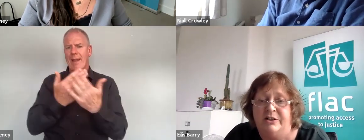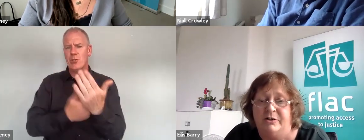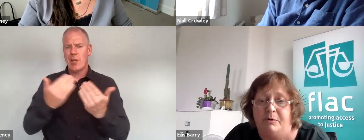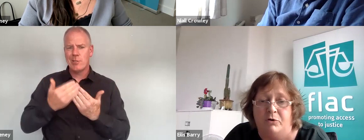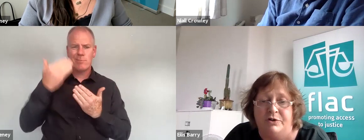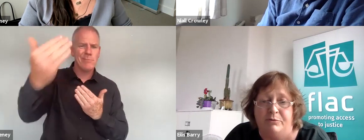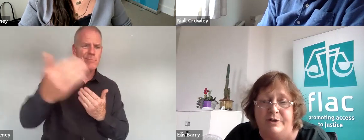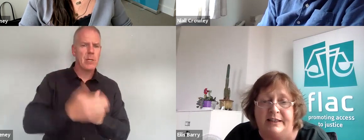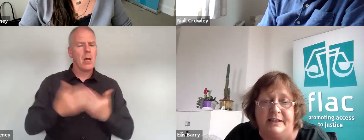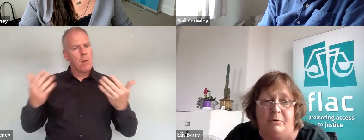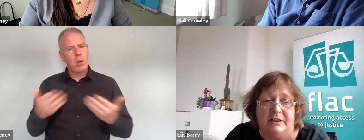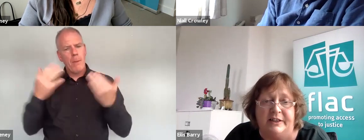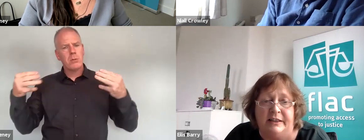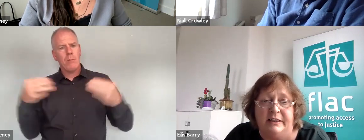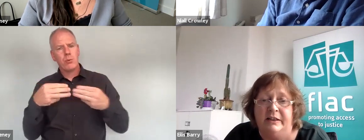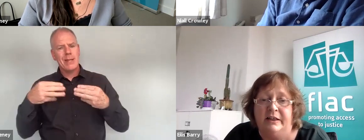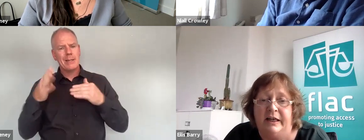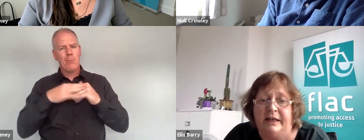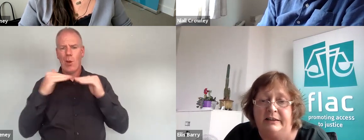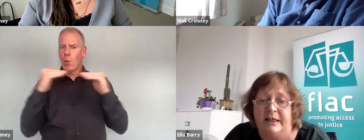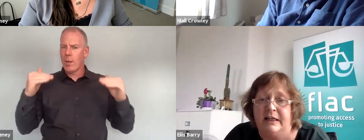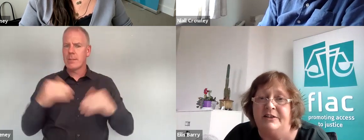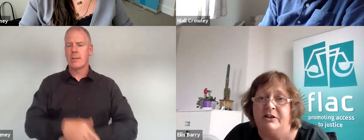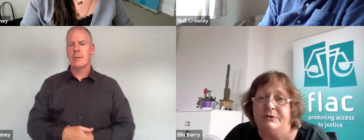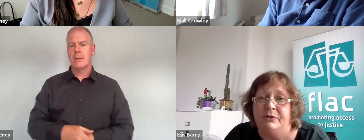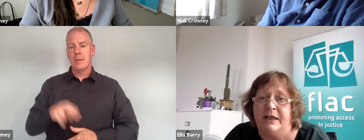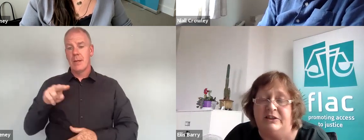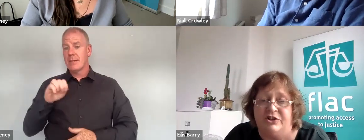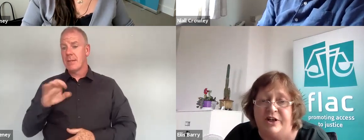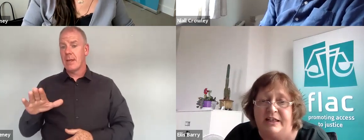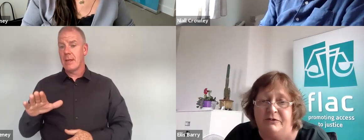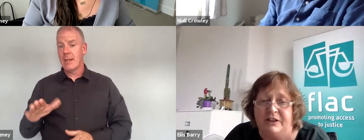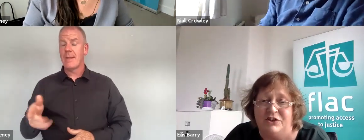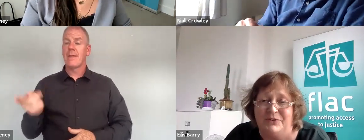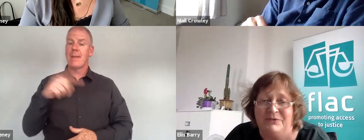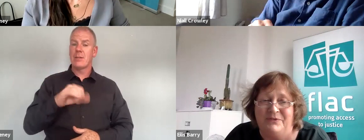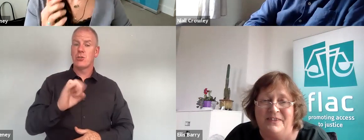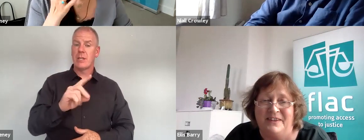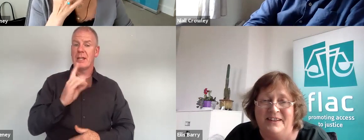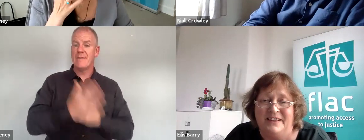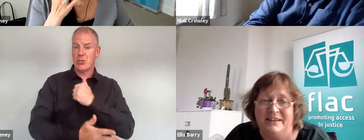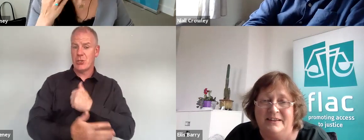to promote and protect equality Neil I'll start with you and let Sinead finish